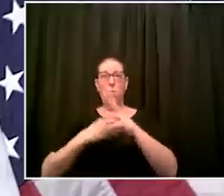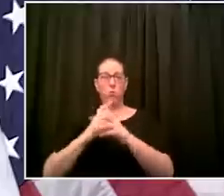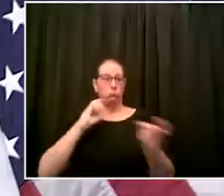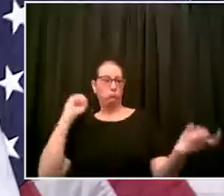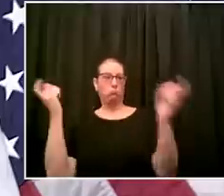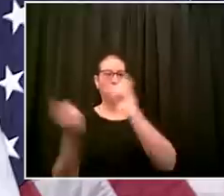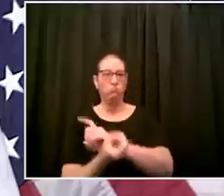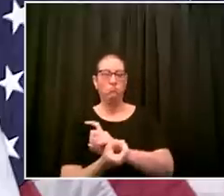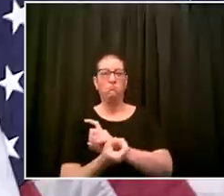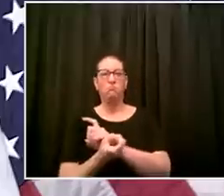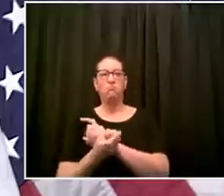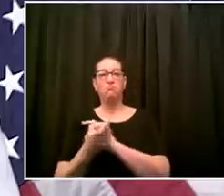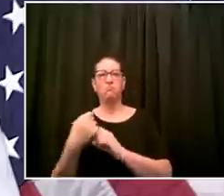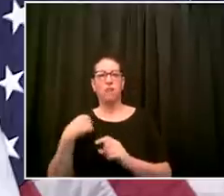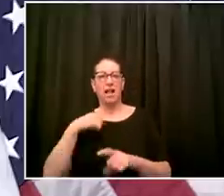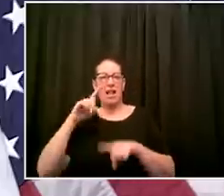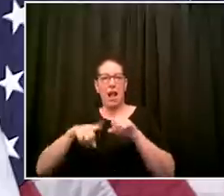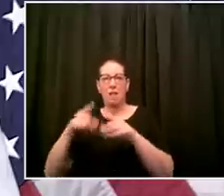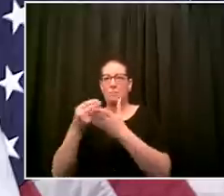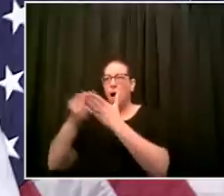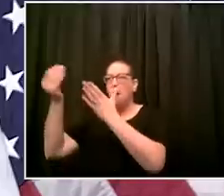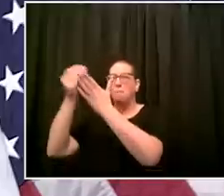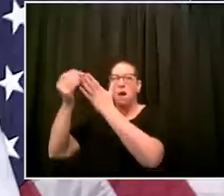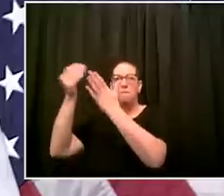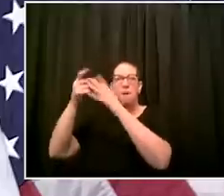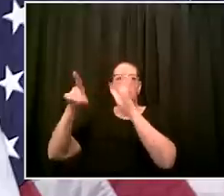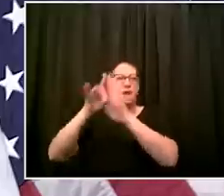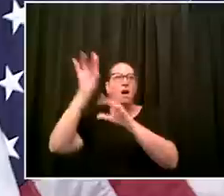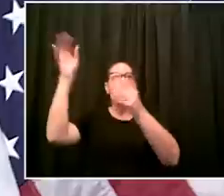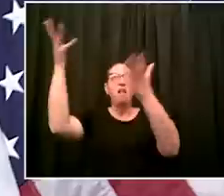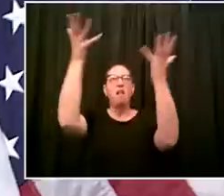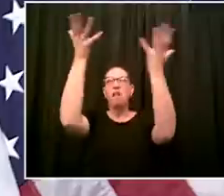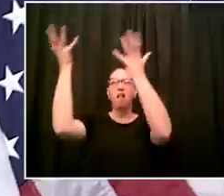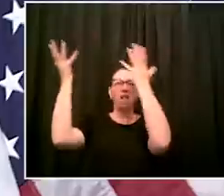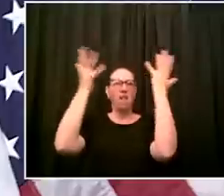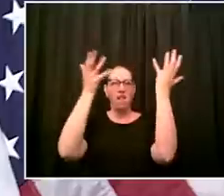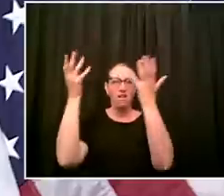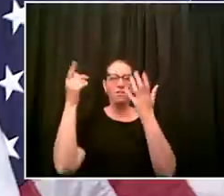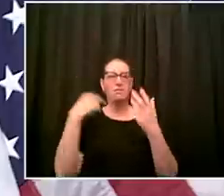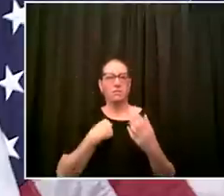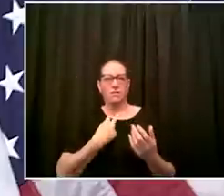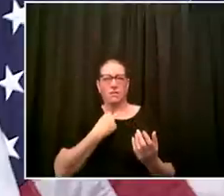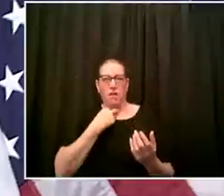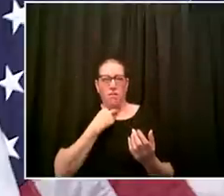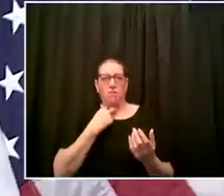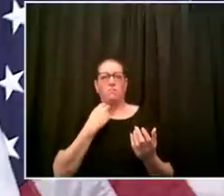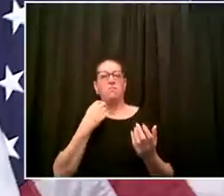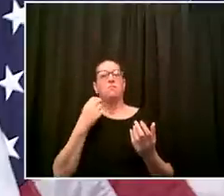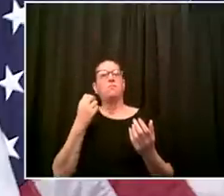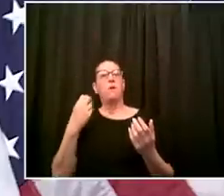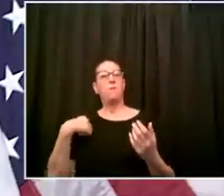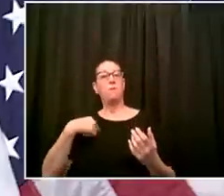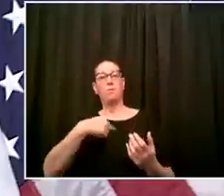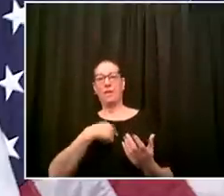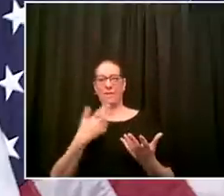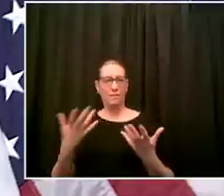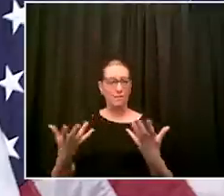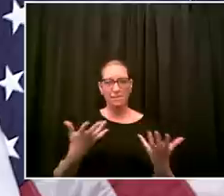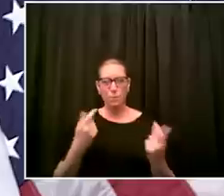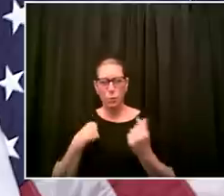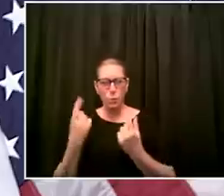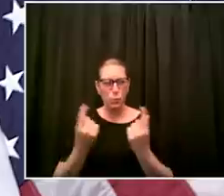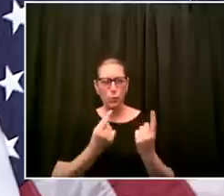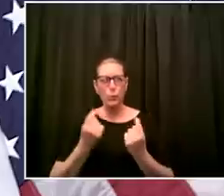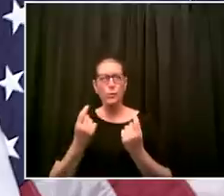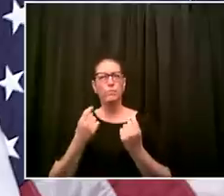anymore what did new yorkers do our backs were against the wall could have crumbled under the pressure we could have said oh geez